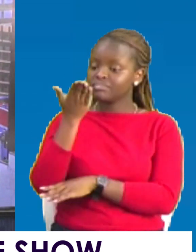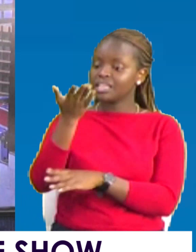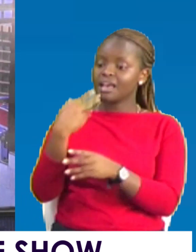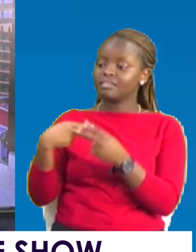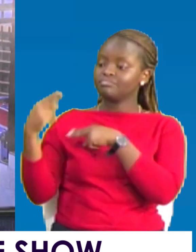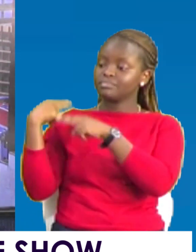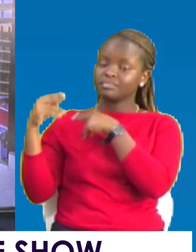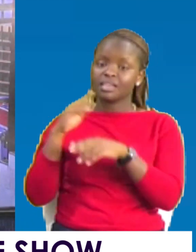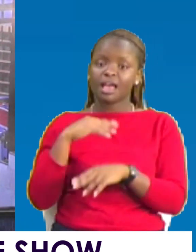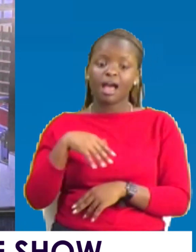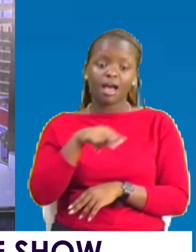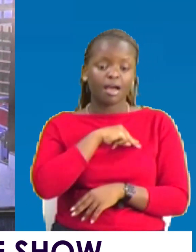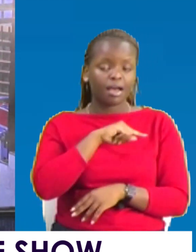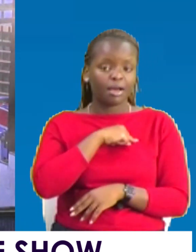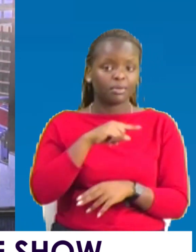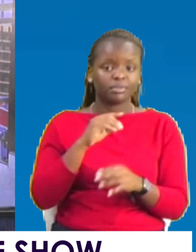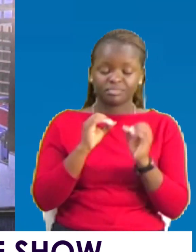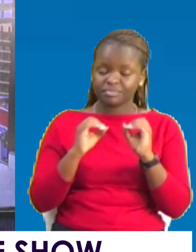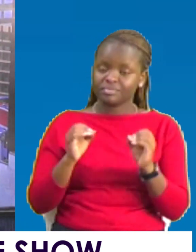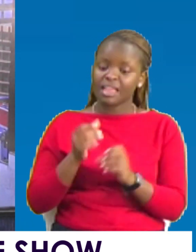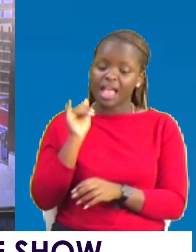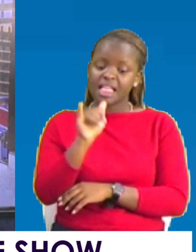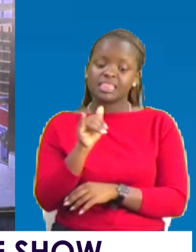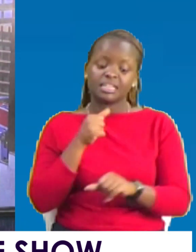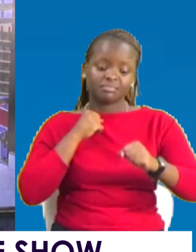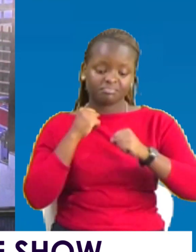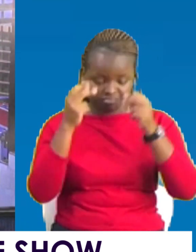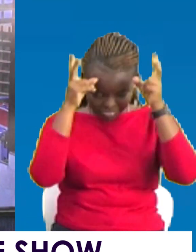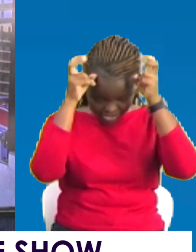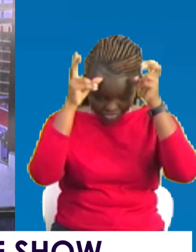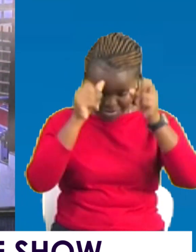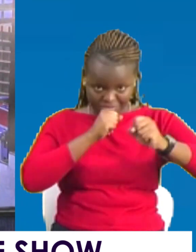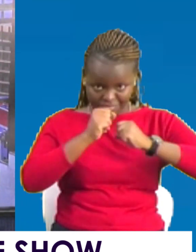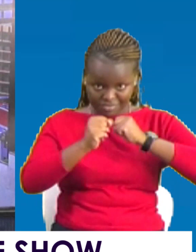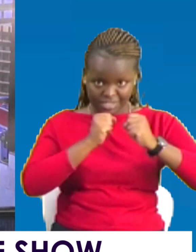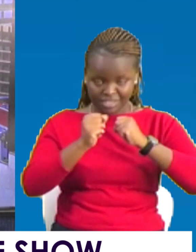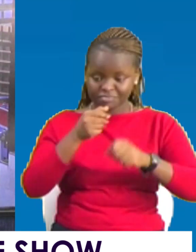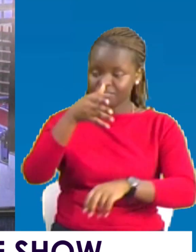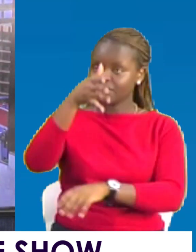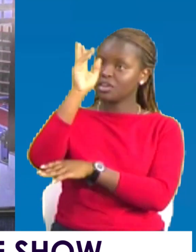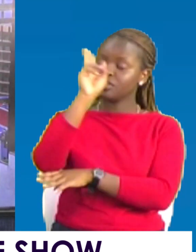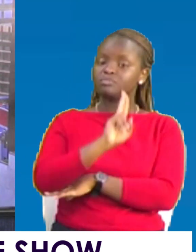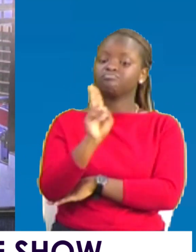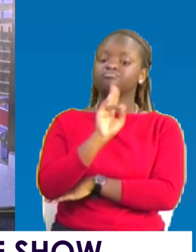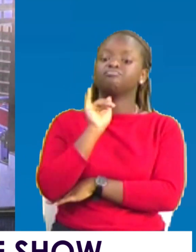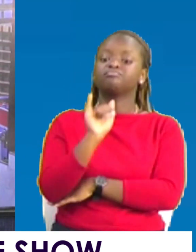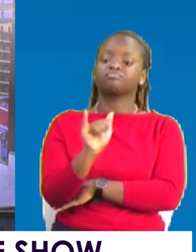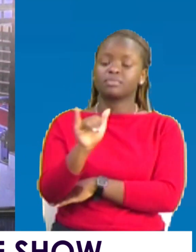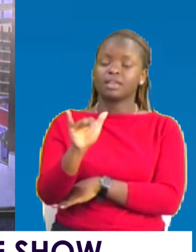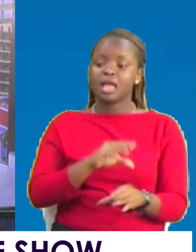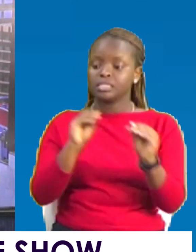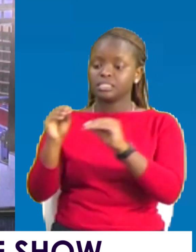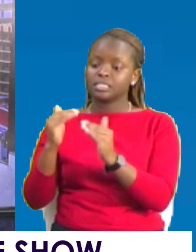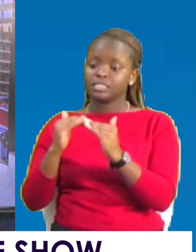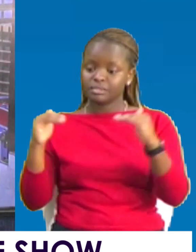And whatever they are birthing. That is what the devil is fighting. Because that is what God is going to use to take us to